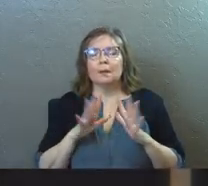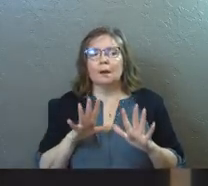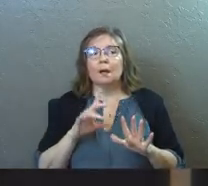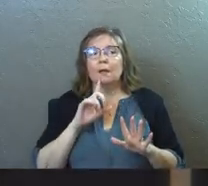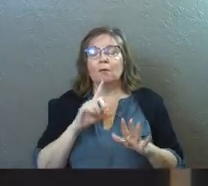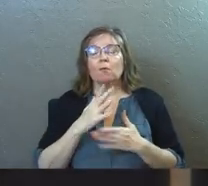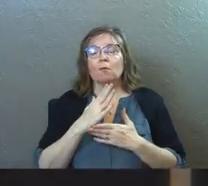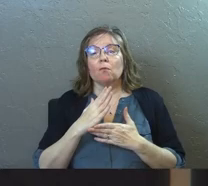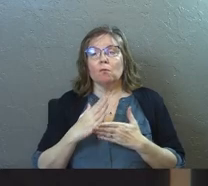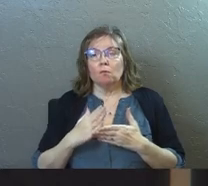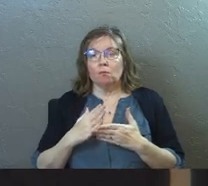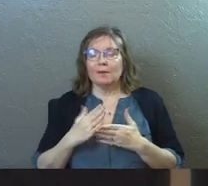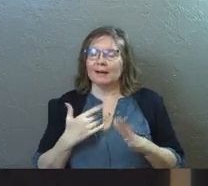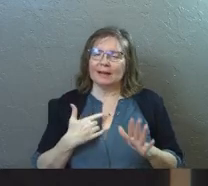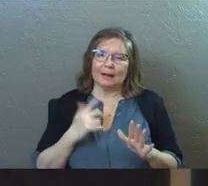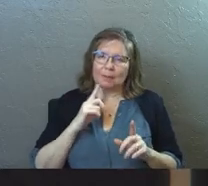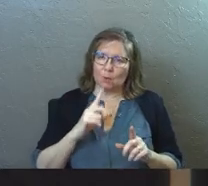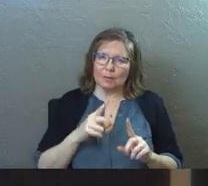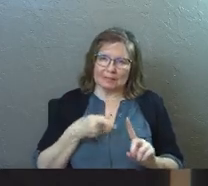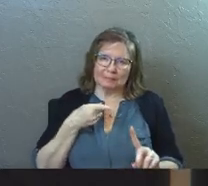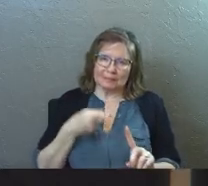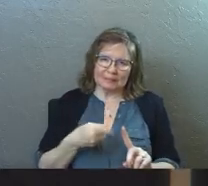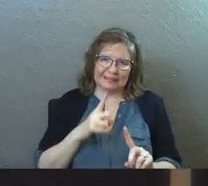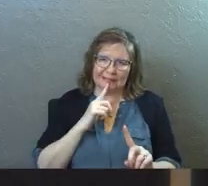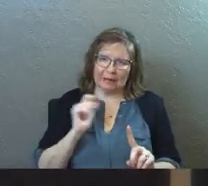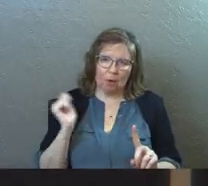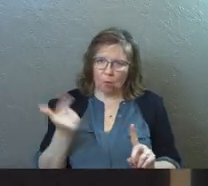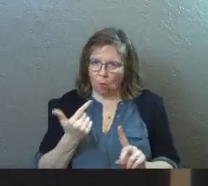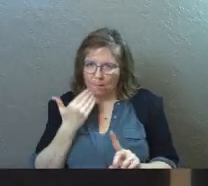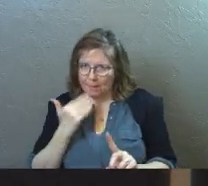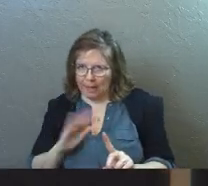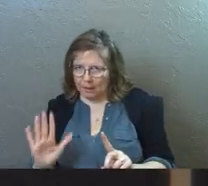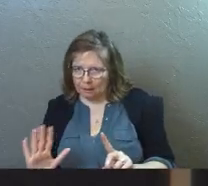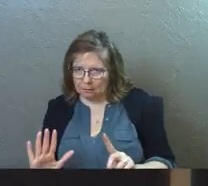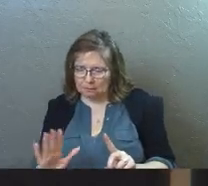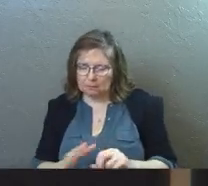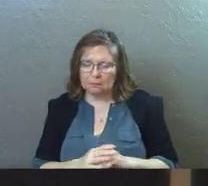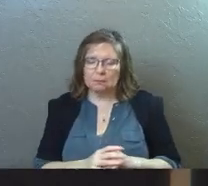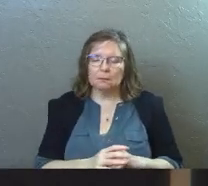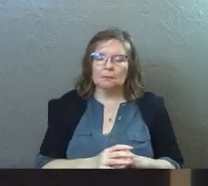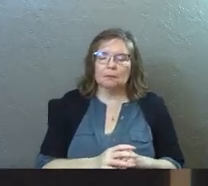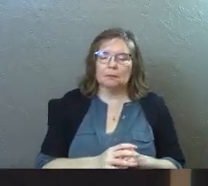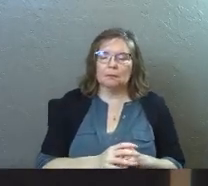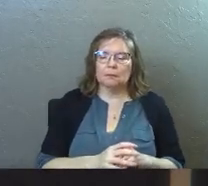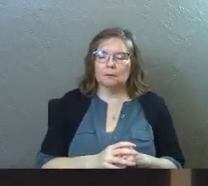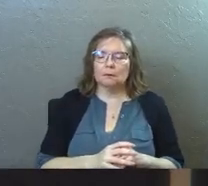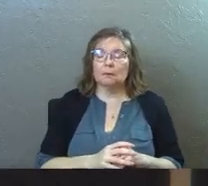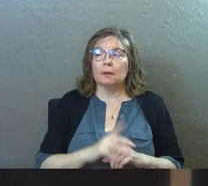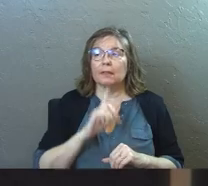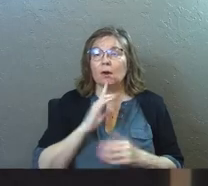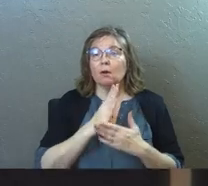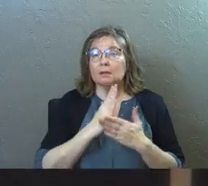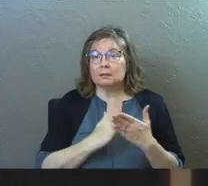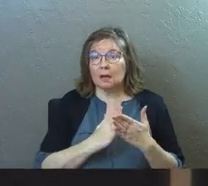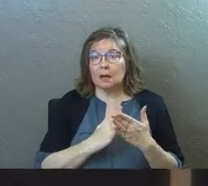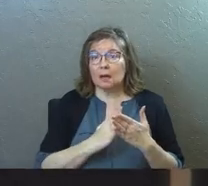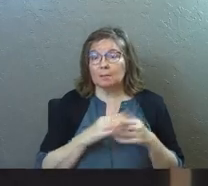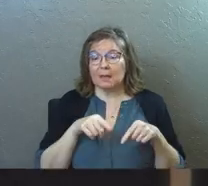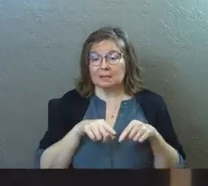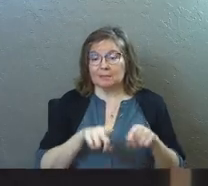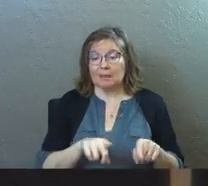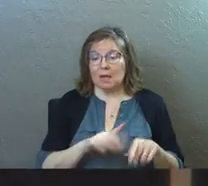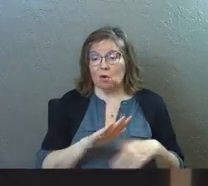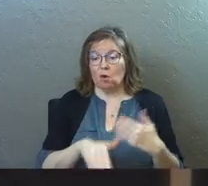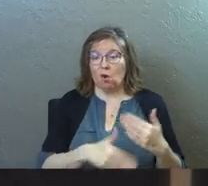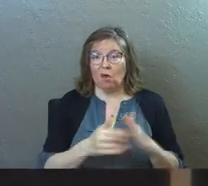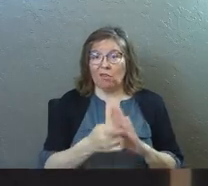there are some, and I'm going to get really specific because they're not all bad. Okay. They're not, but there are some that spend